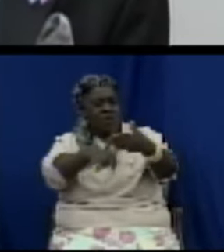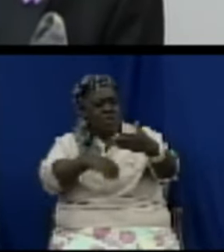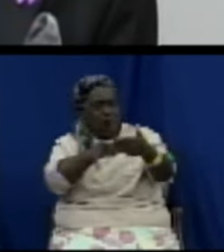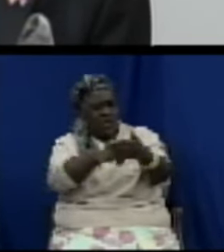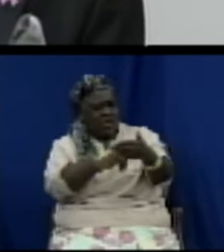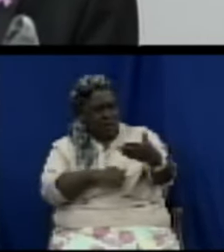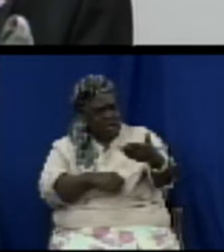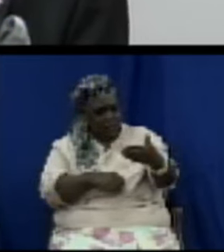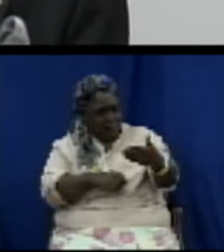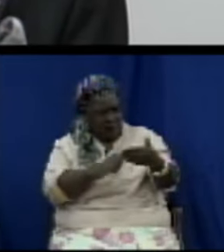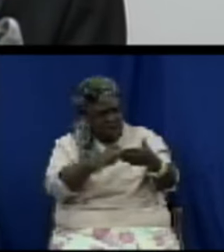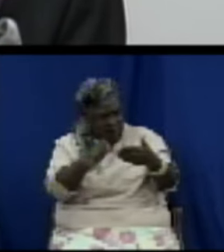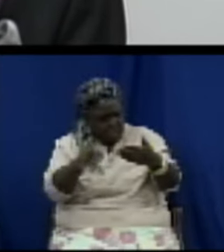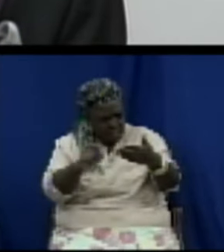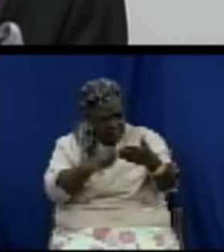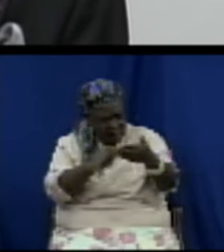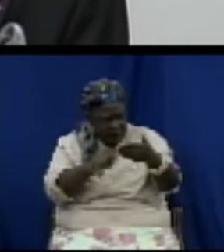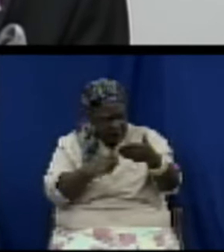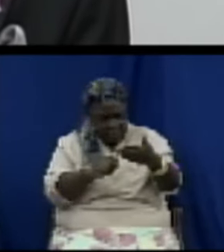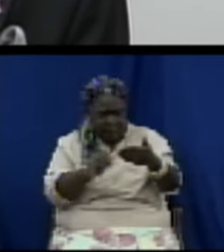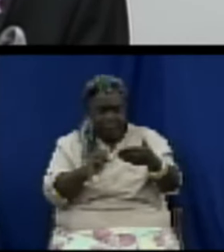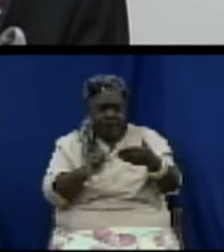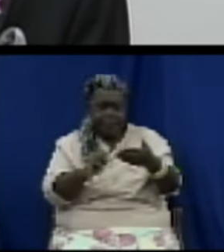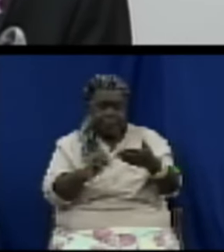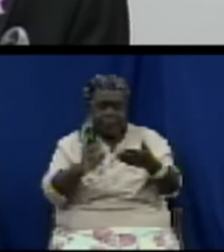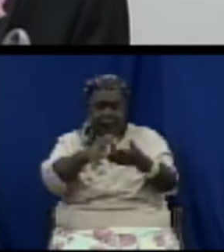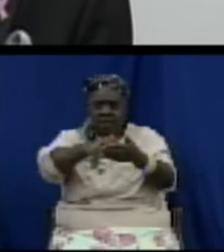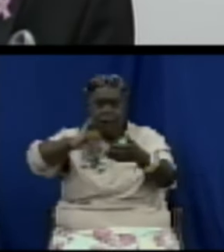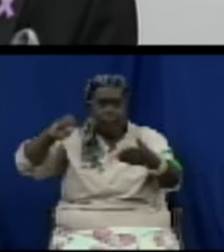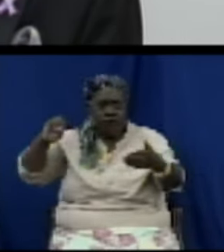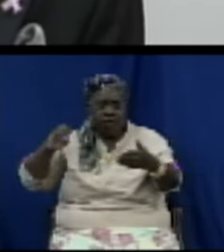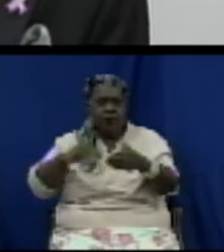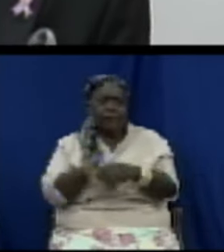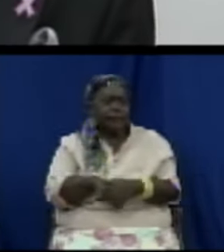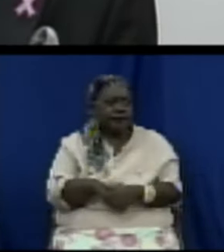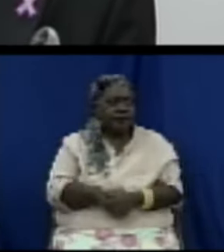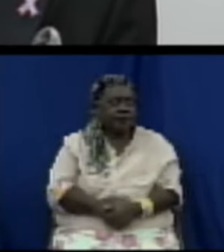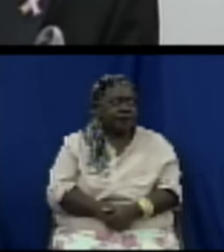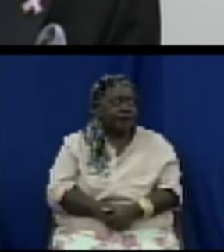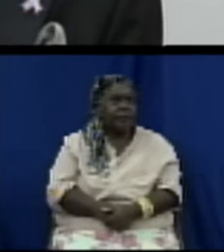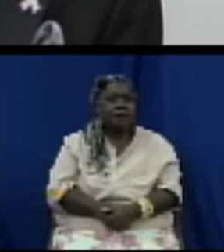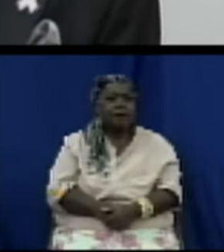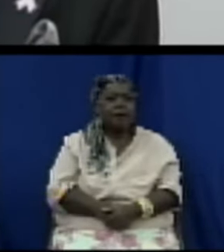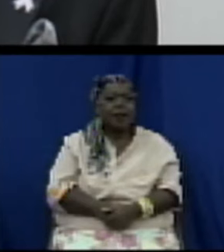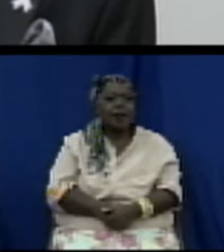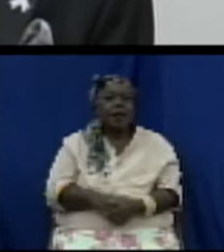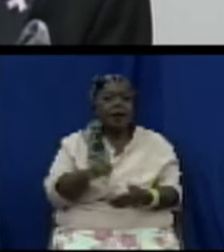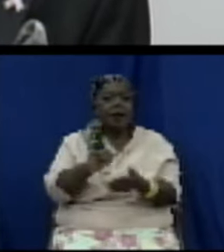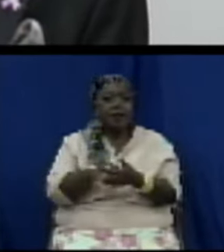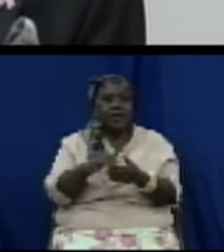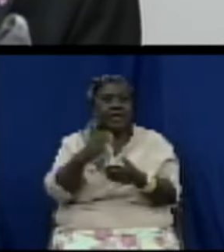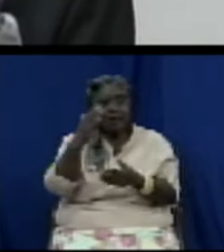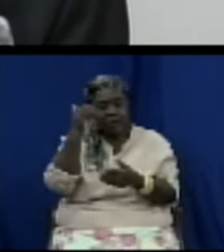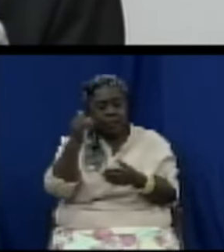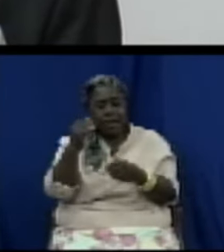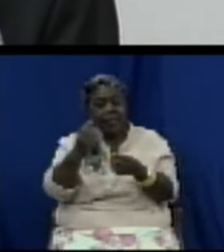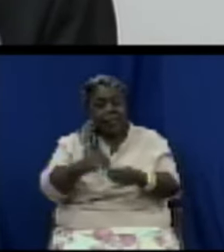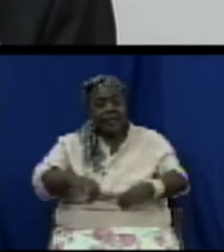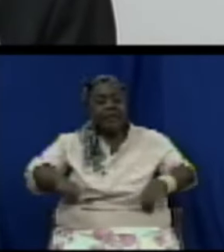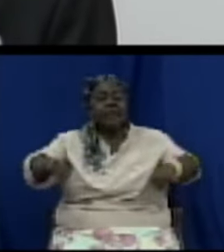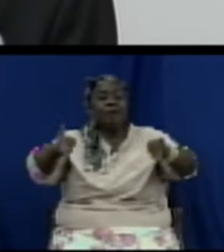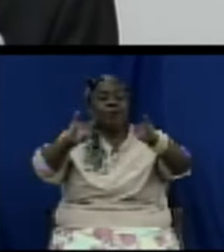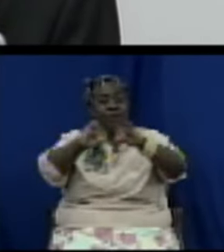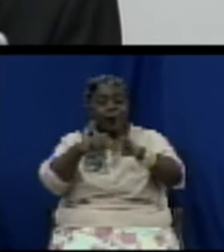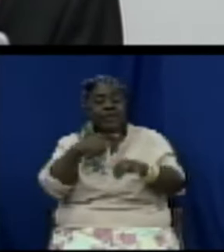being provided with these products so that is why it is important to say where